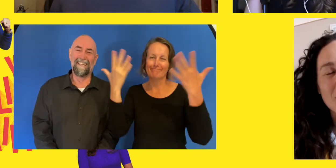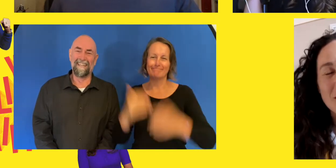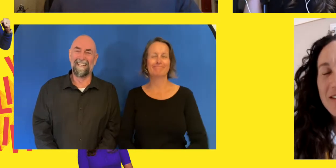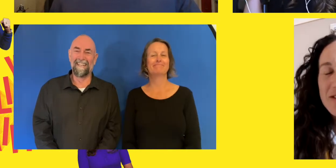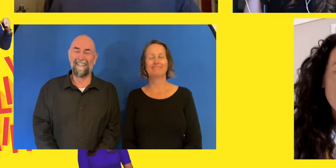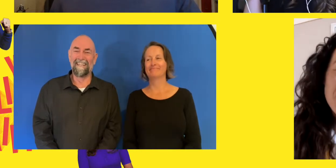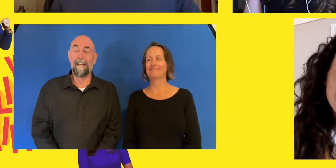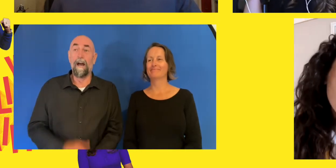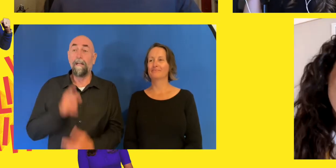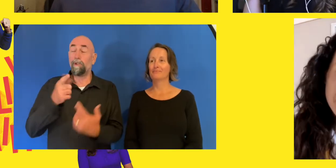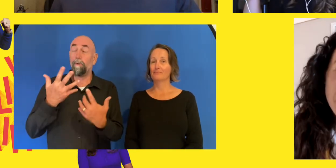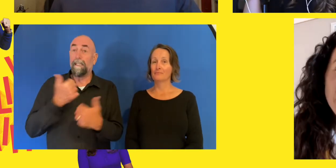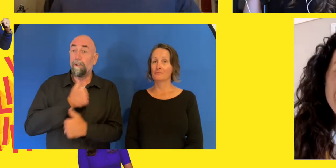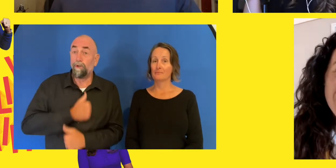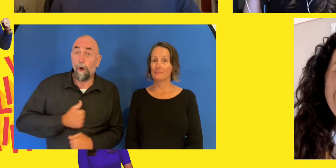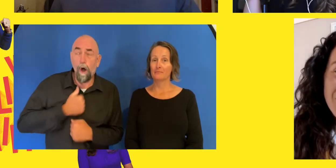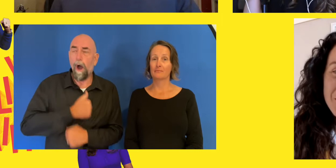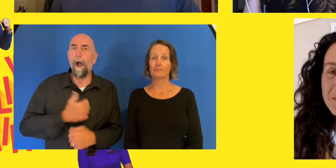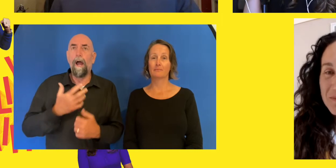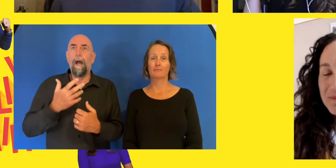Absolutely everything you just said and more.